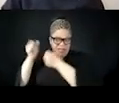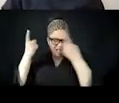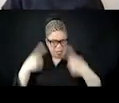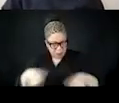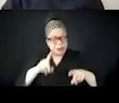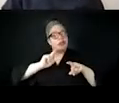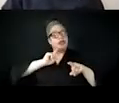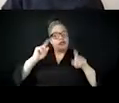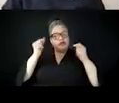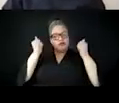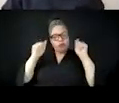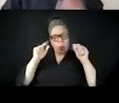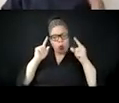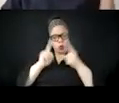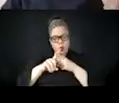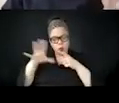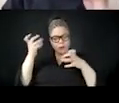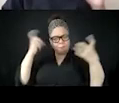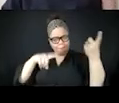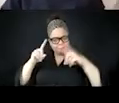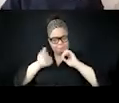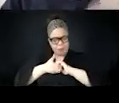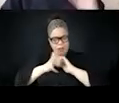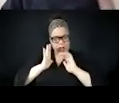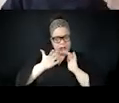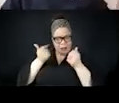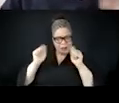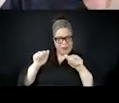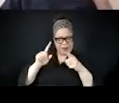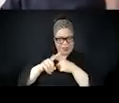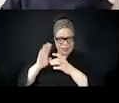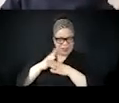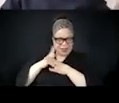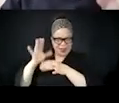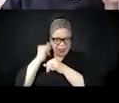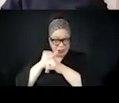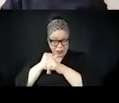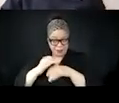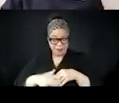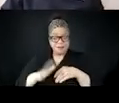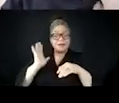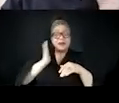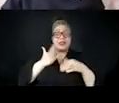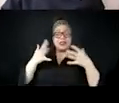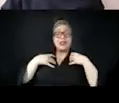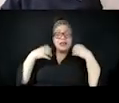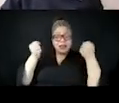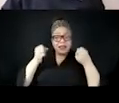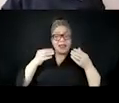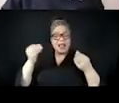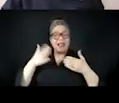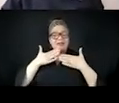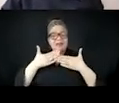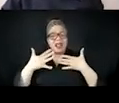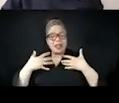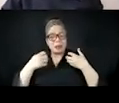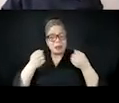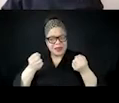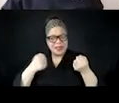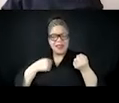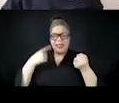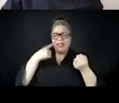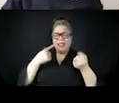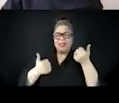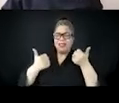health and wellbeing, which I think, you know, as this vaccine rollout sort of chugs along, that probably resonates with a lot of people.